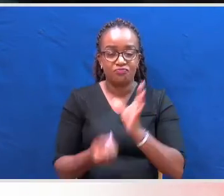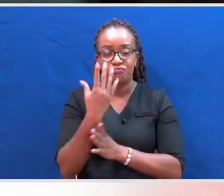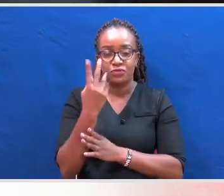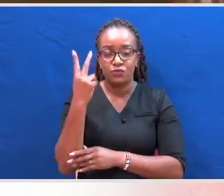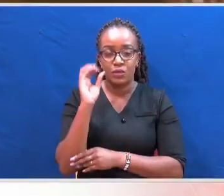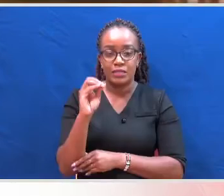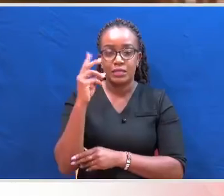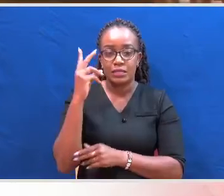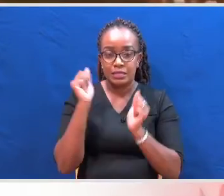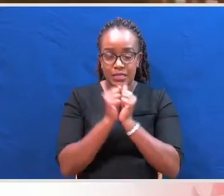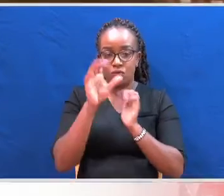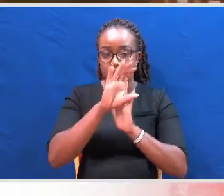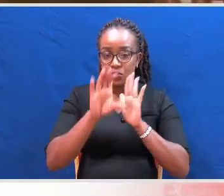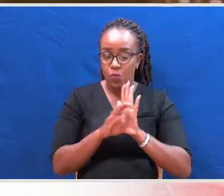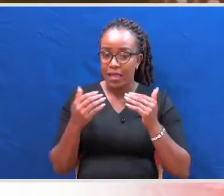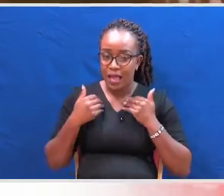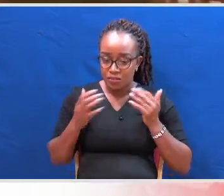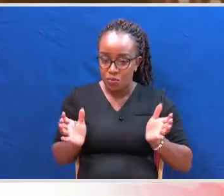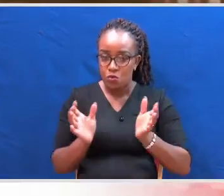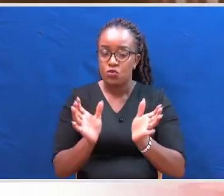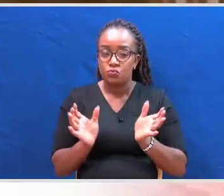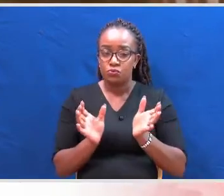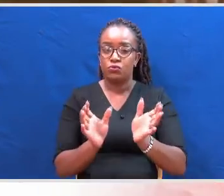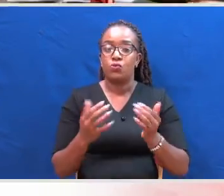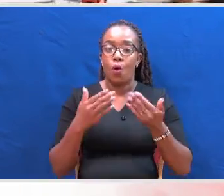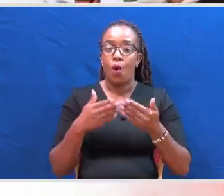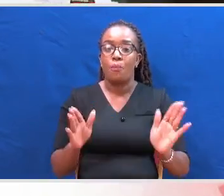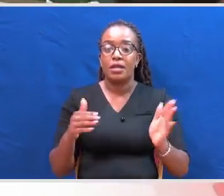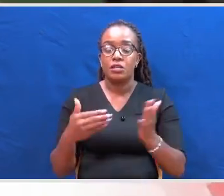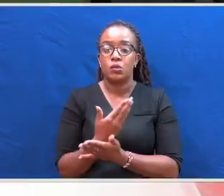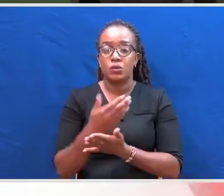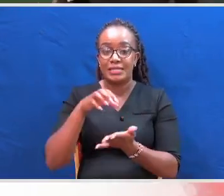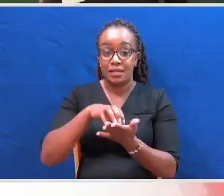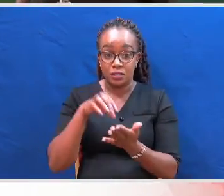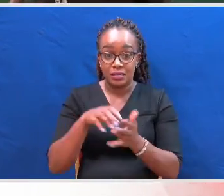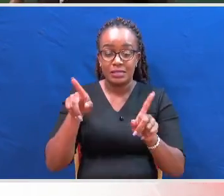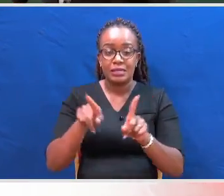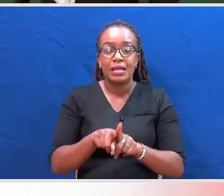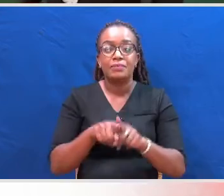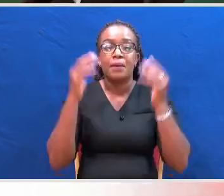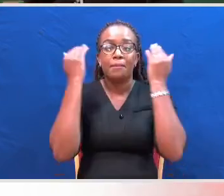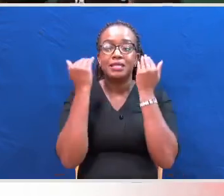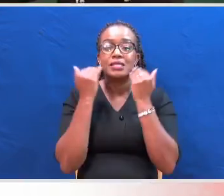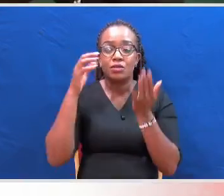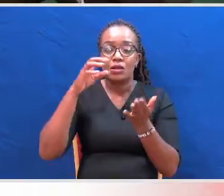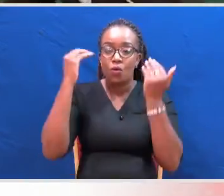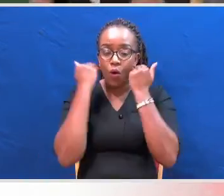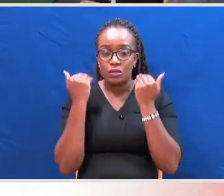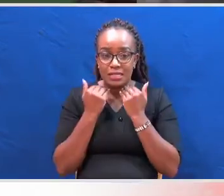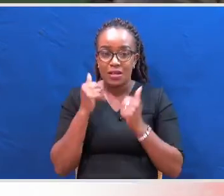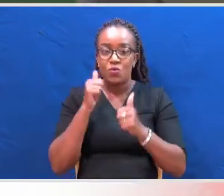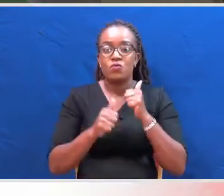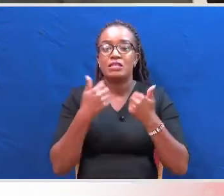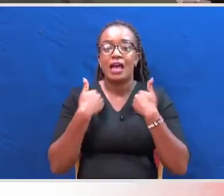there has been a continuous push to open new stations and especially magistrate courts that have since recorded over 300